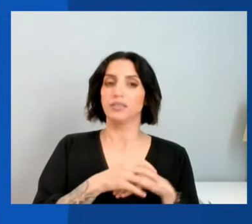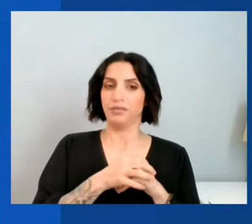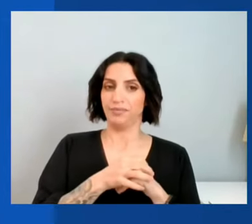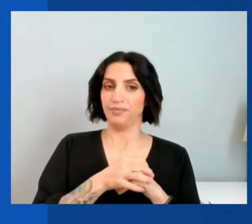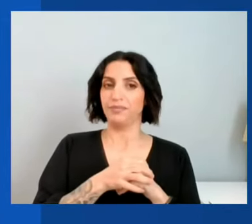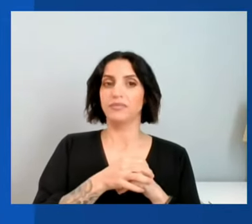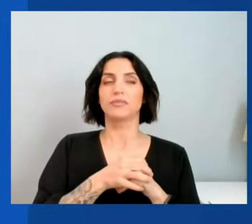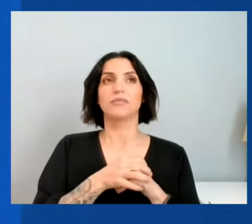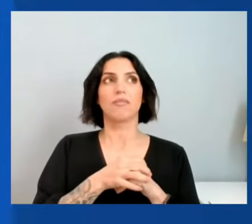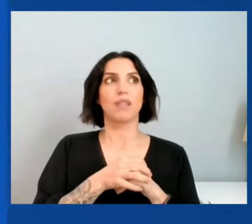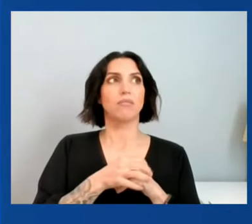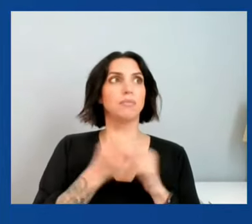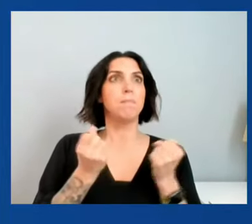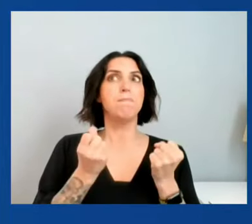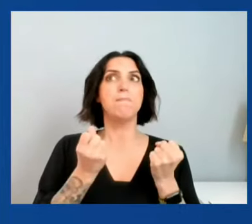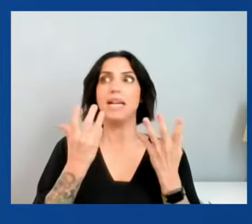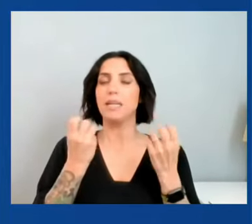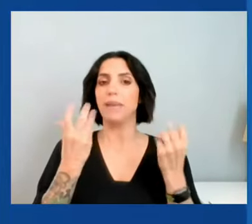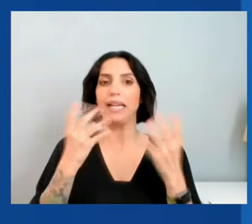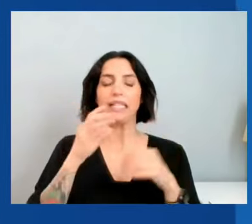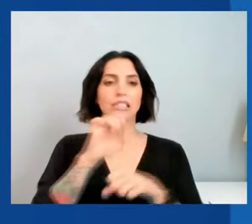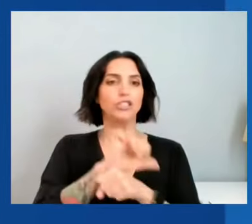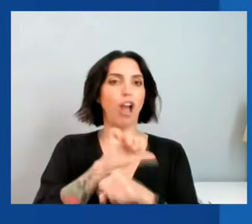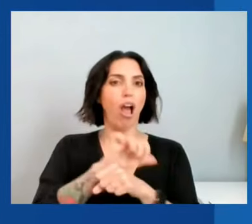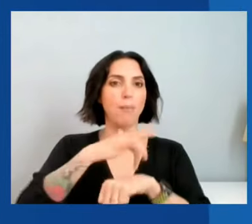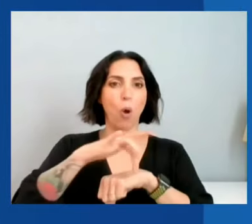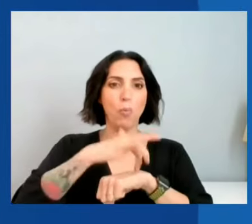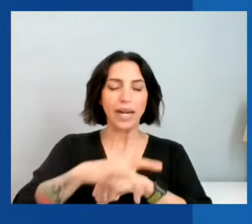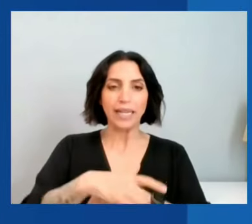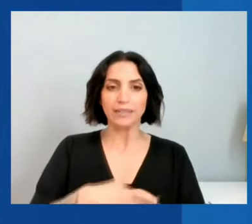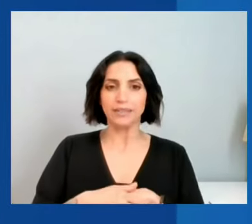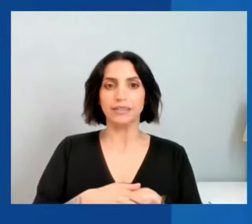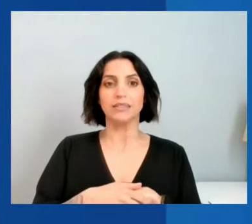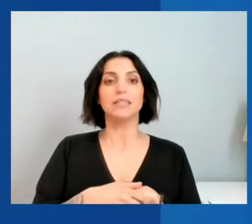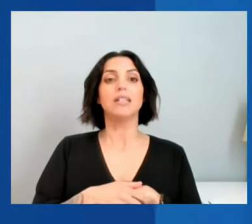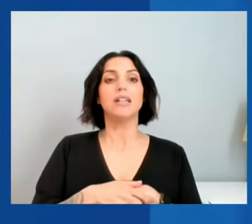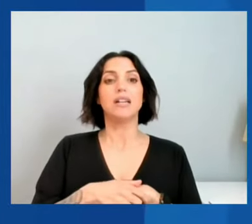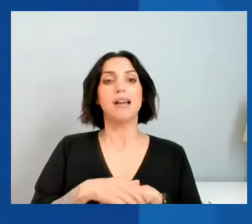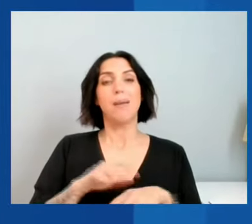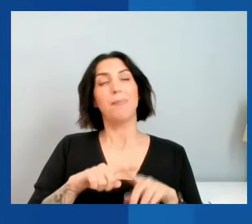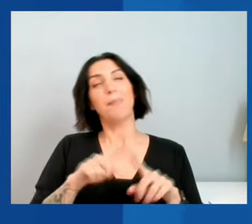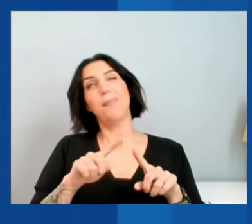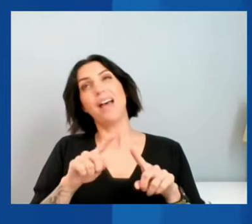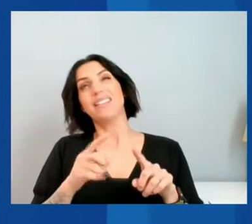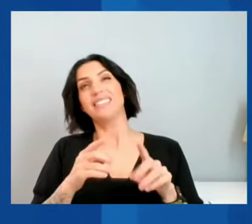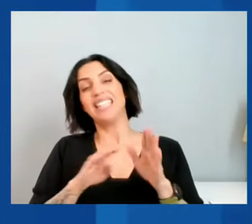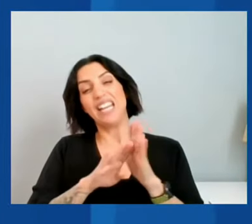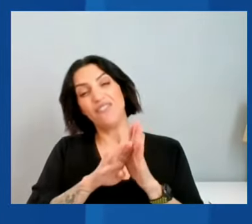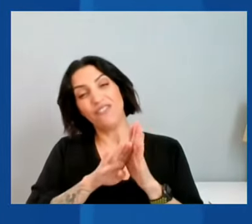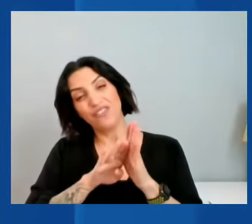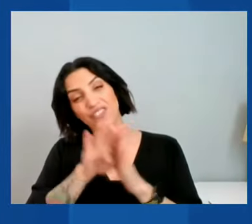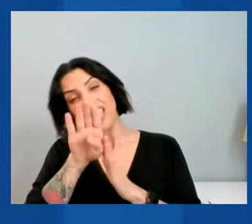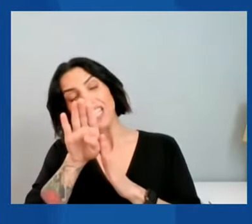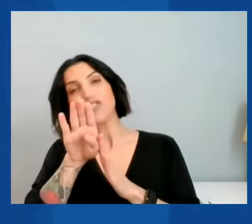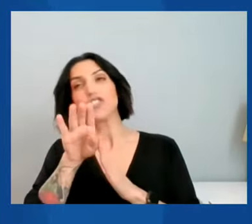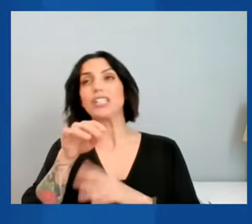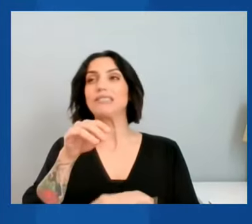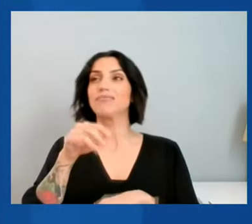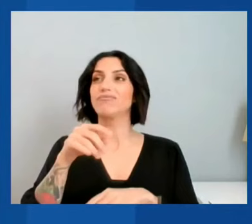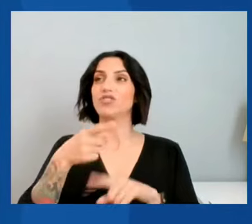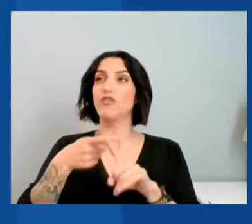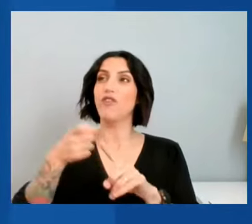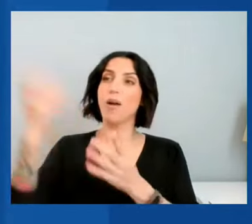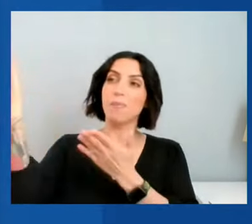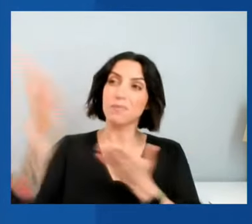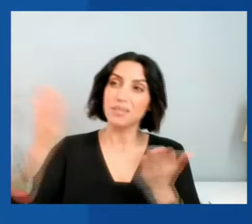job openings. But on top of that, inflation on top of that coming from supply shocks from the